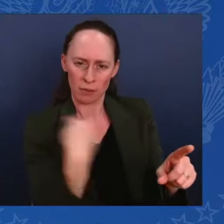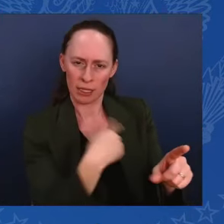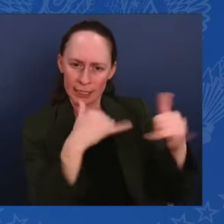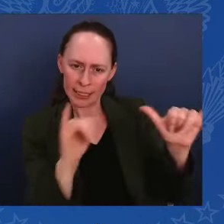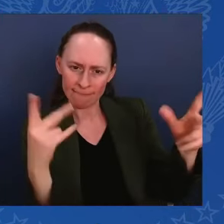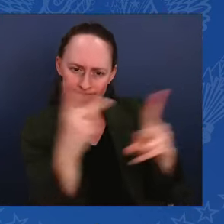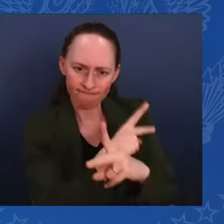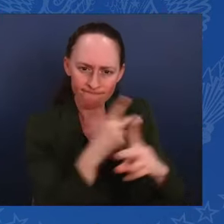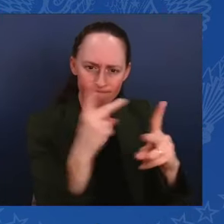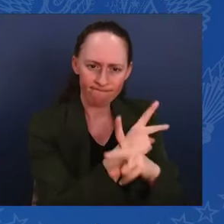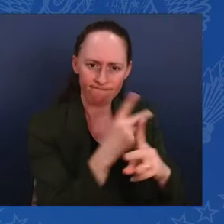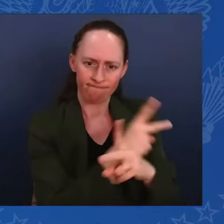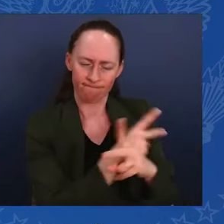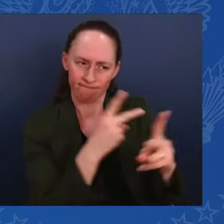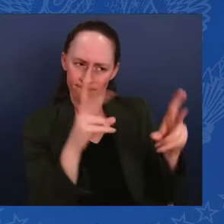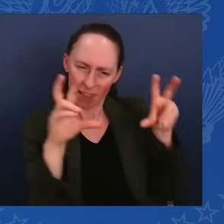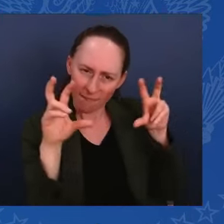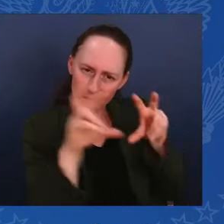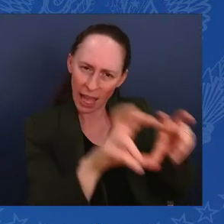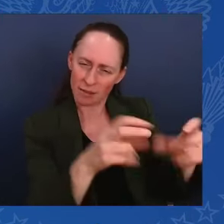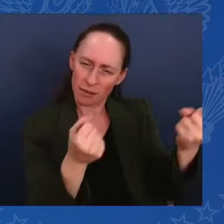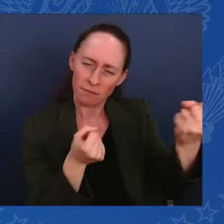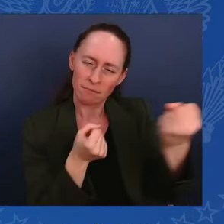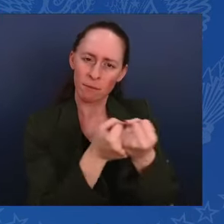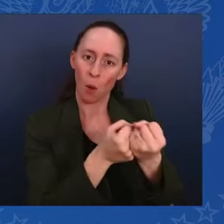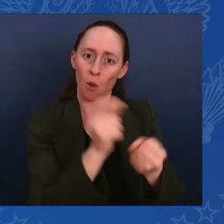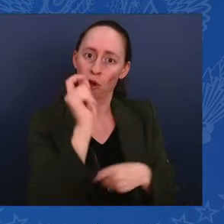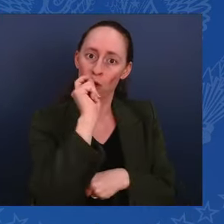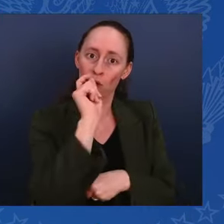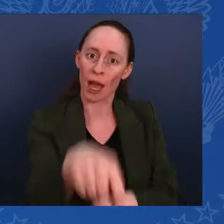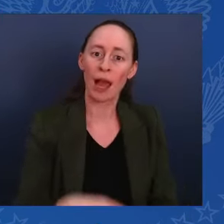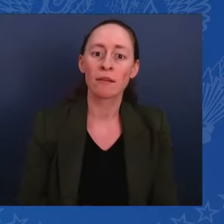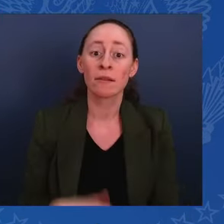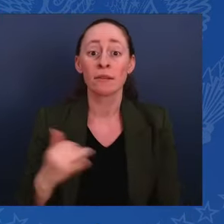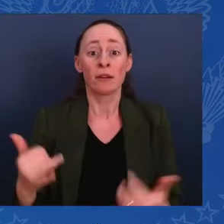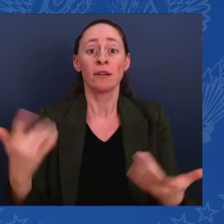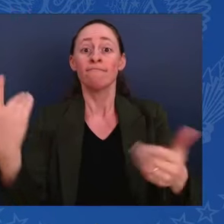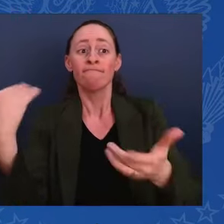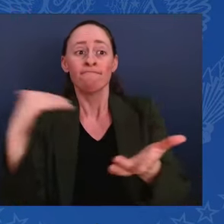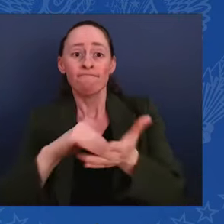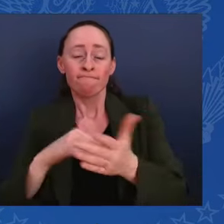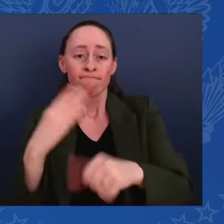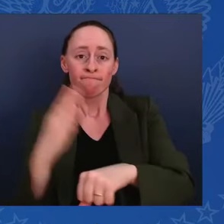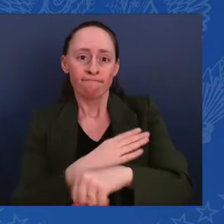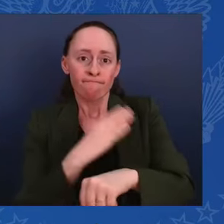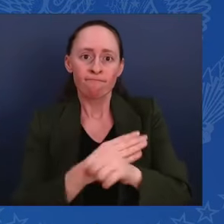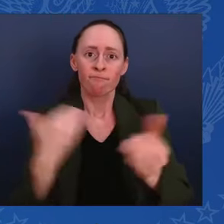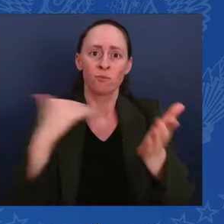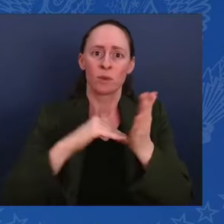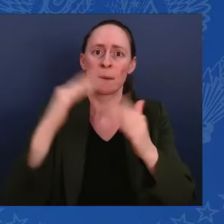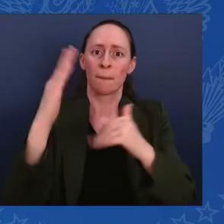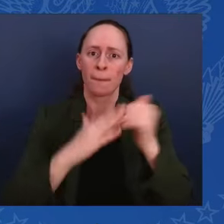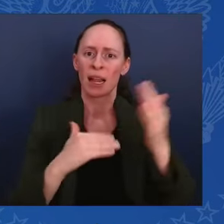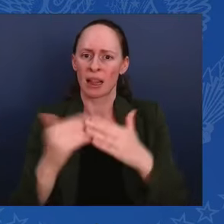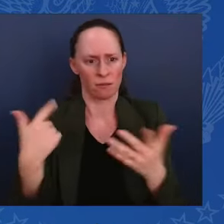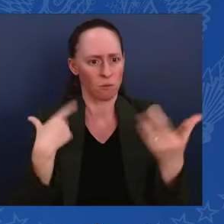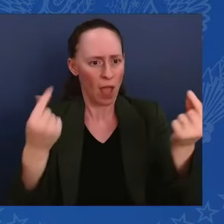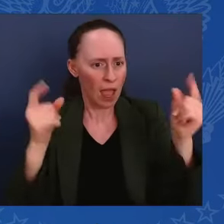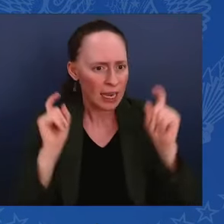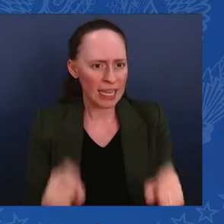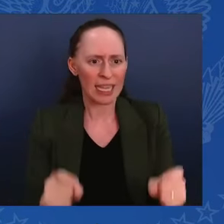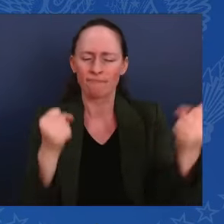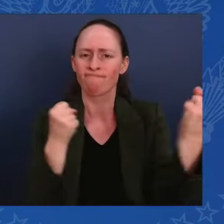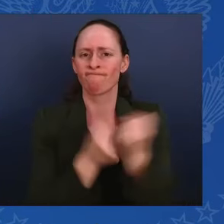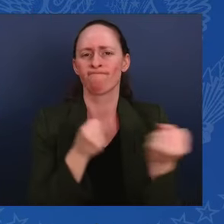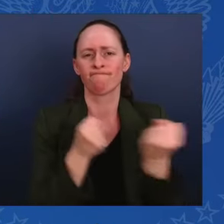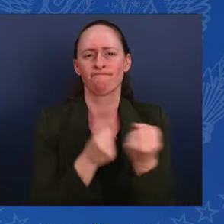on recovery and reconstruction, we will continue to support Ukraine's vision for its recovery and reconstruction. And we'll continue to support an inclusive